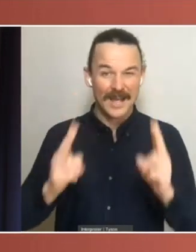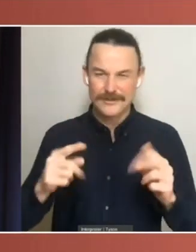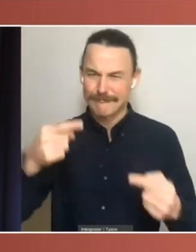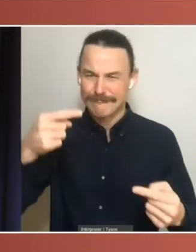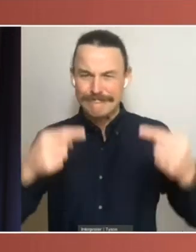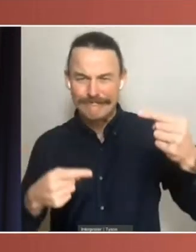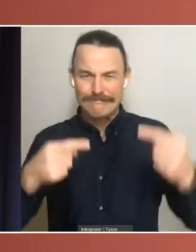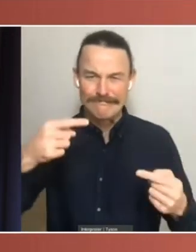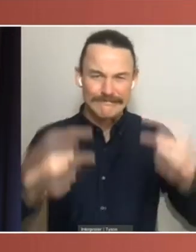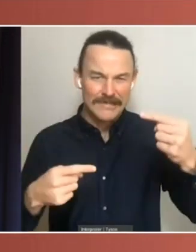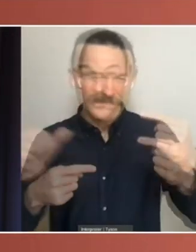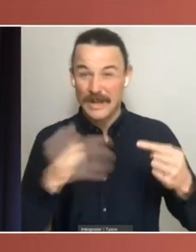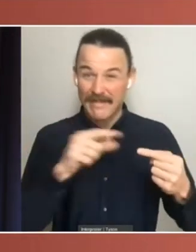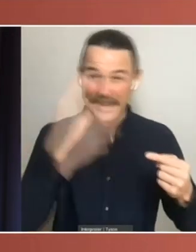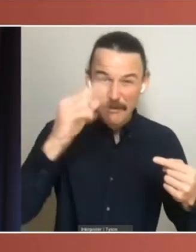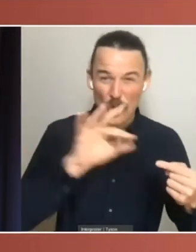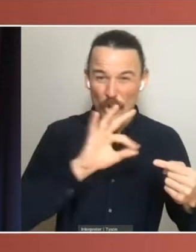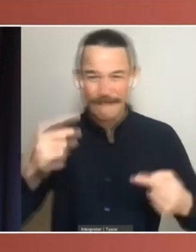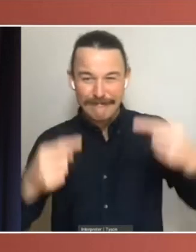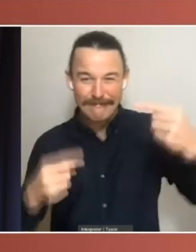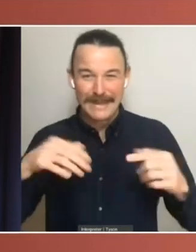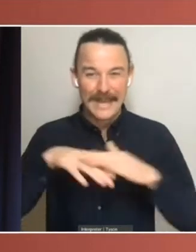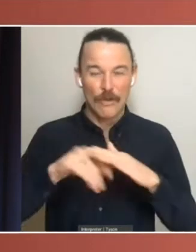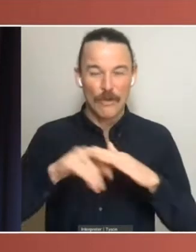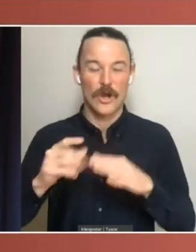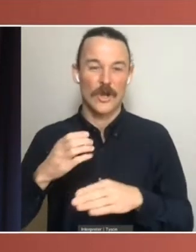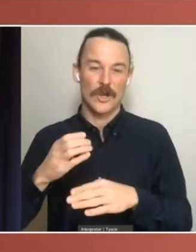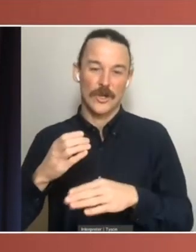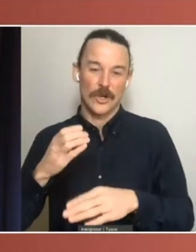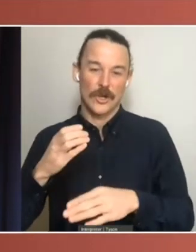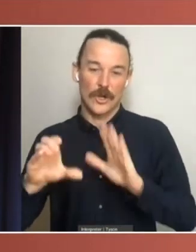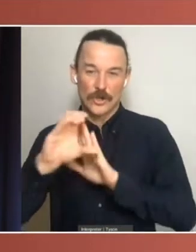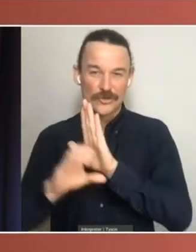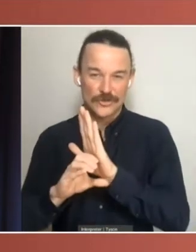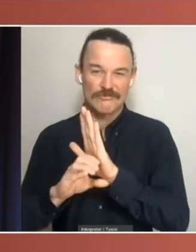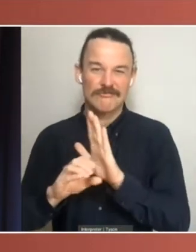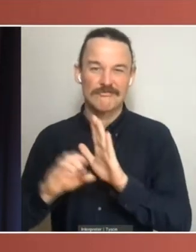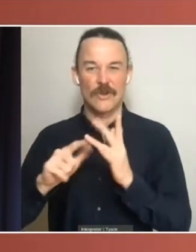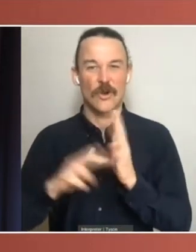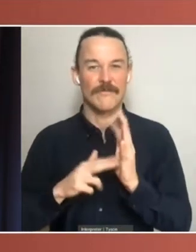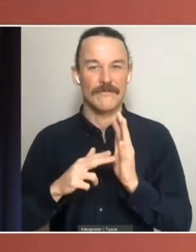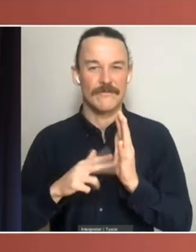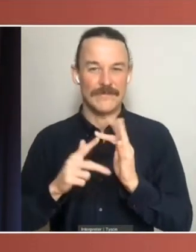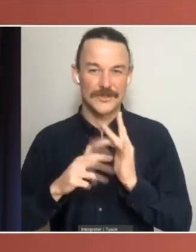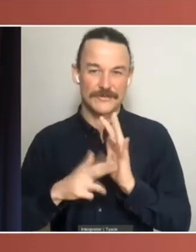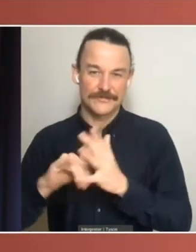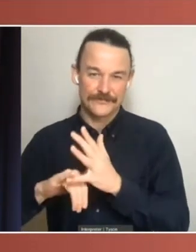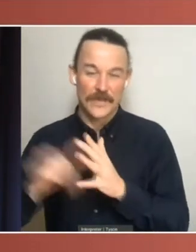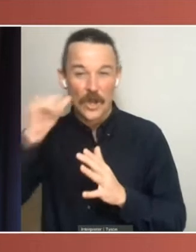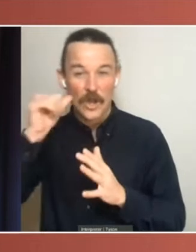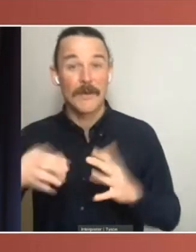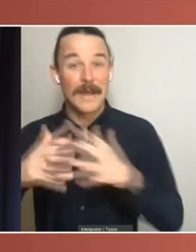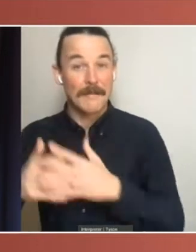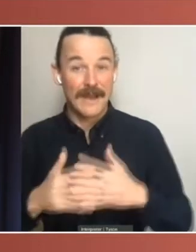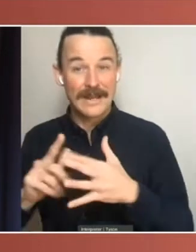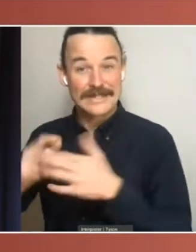conventions for the more general Senate. And the founders would have known from the United States example that senators have never